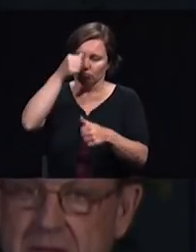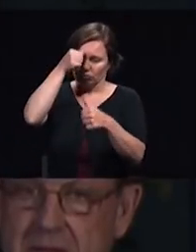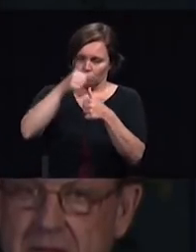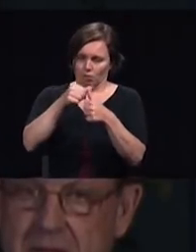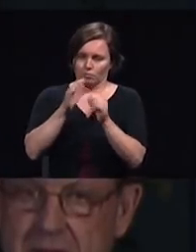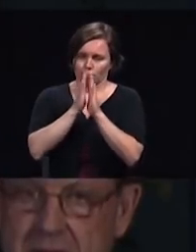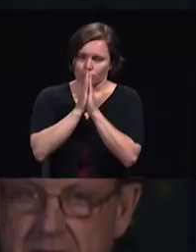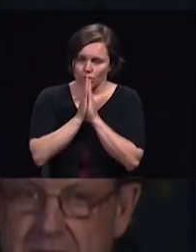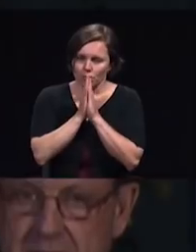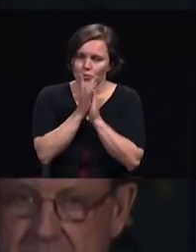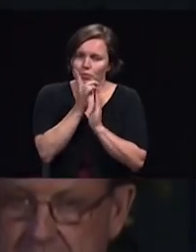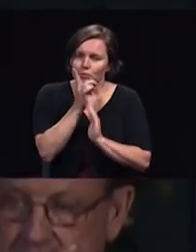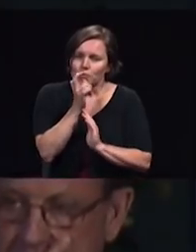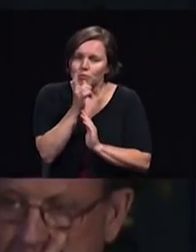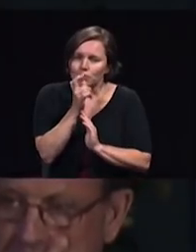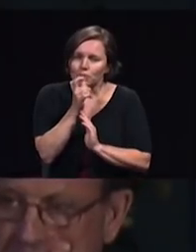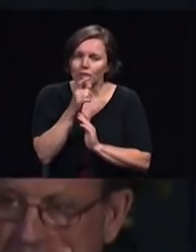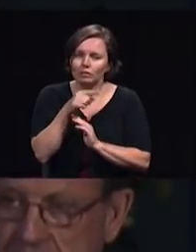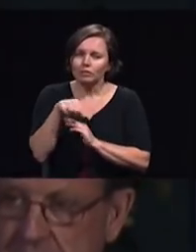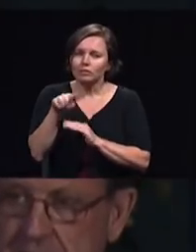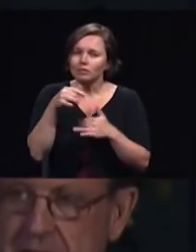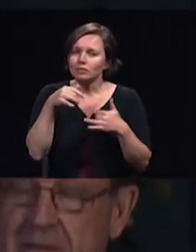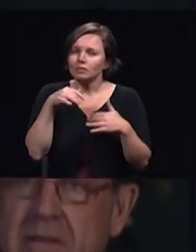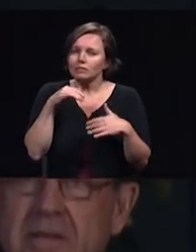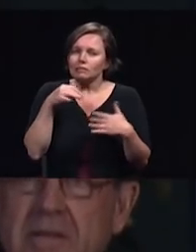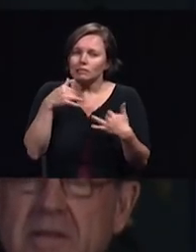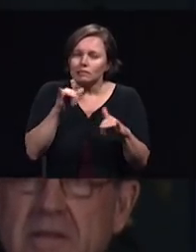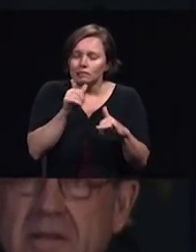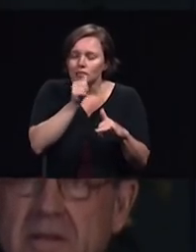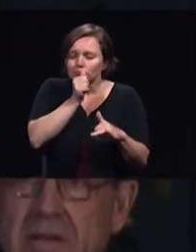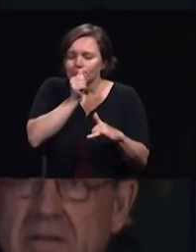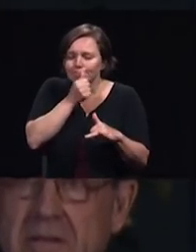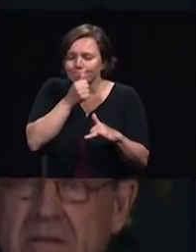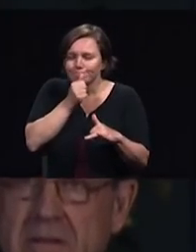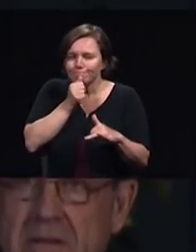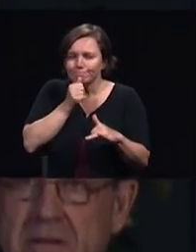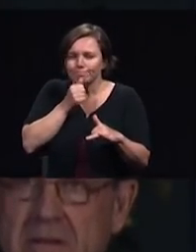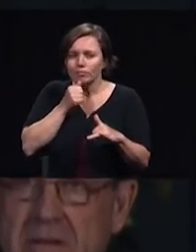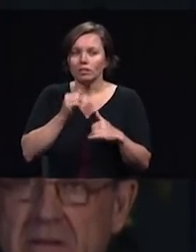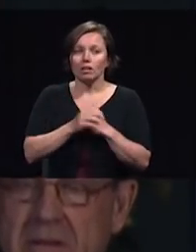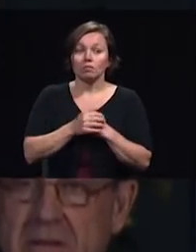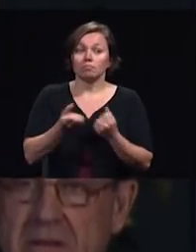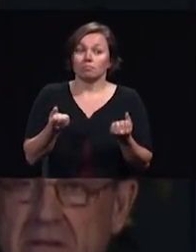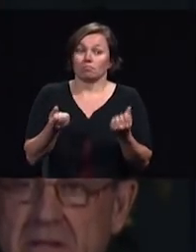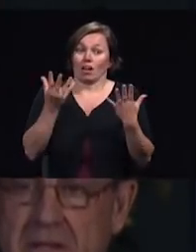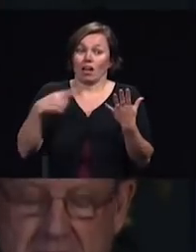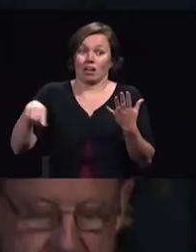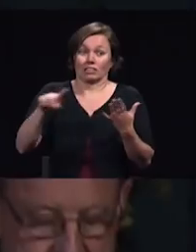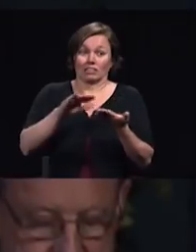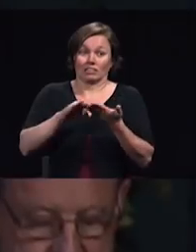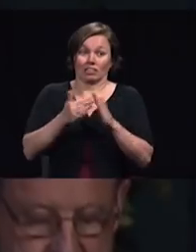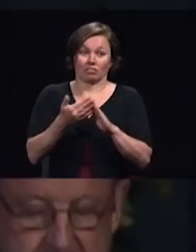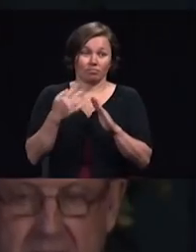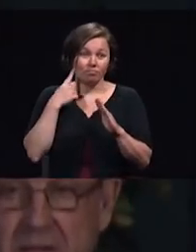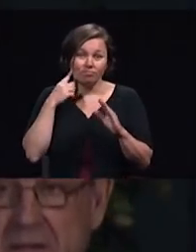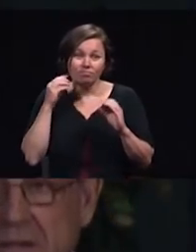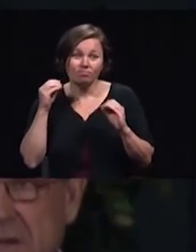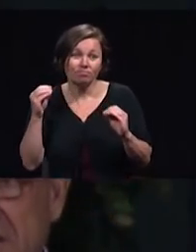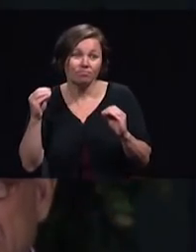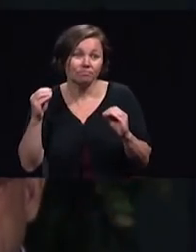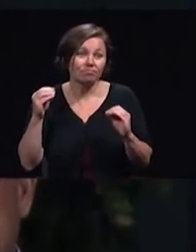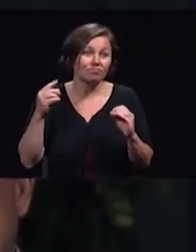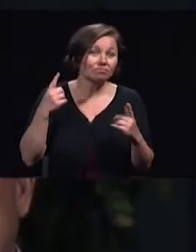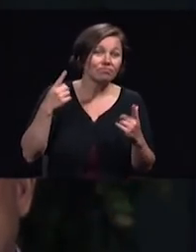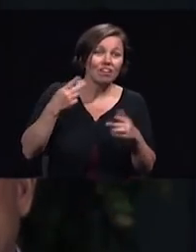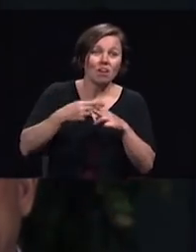in cities that are never mentioned by the international news, but have terrible situations happening to them.